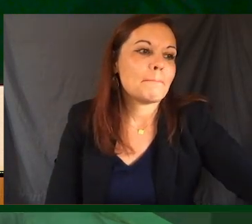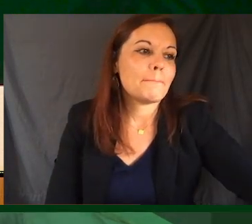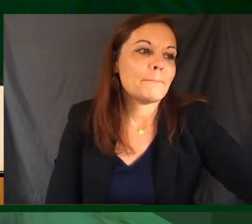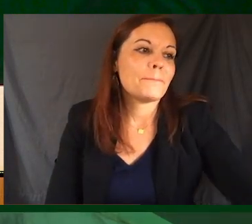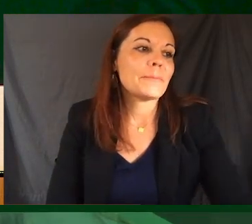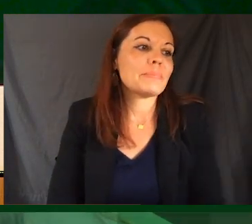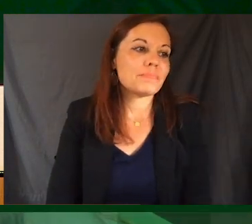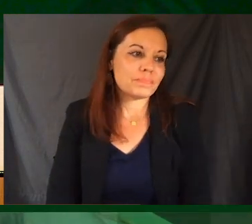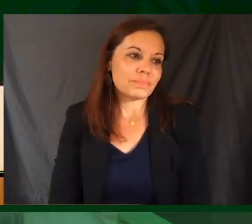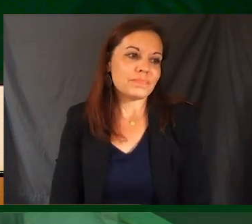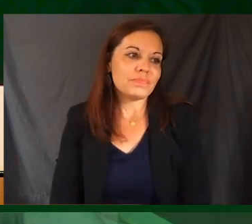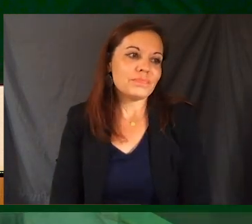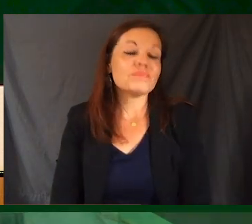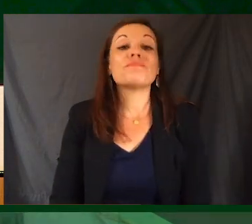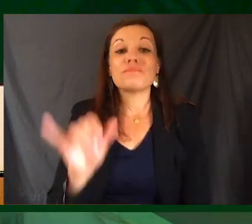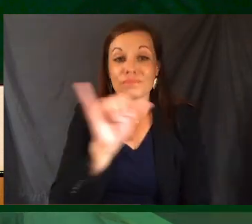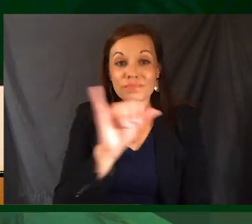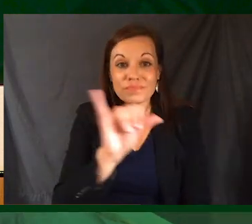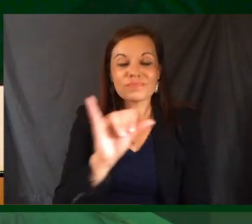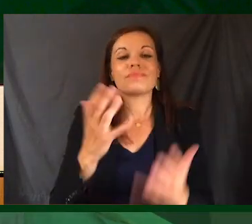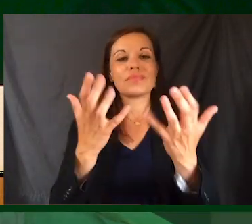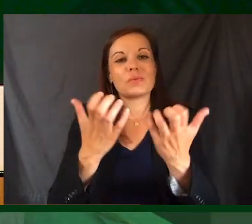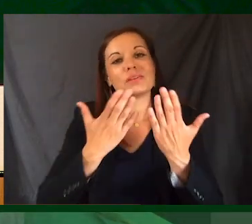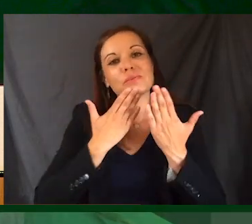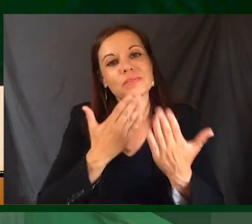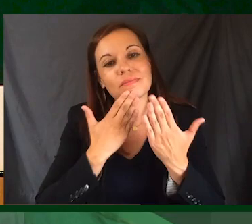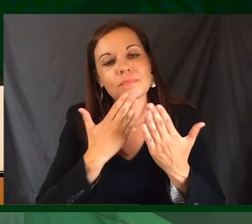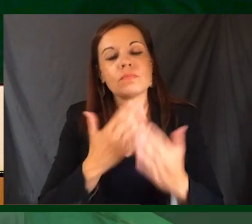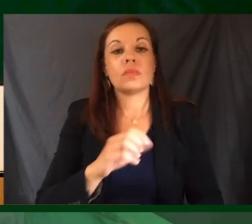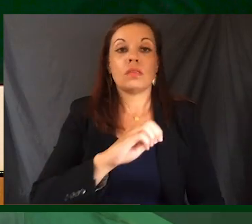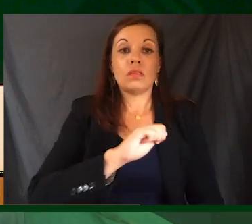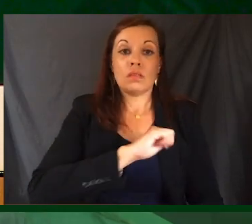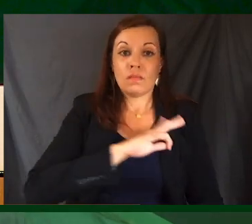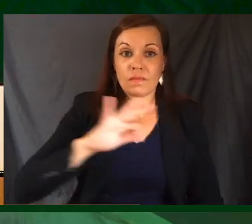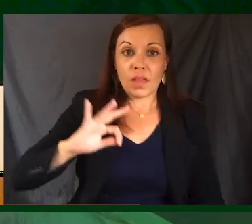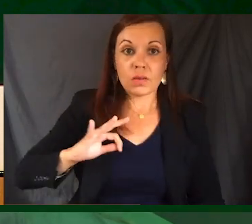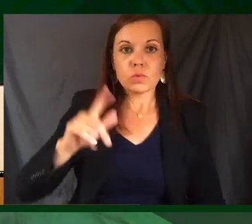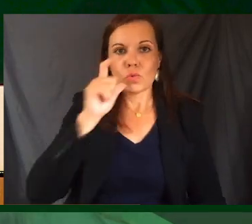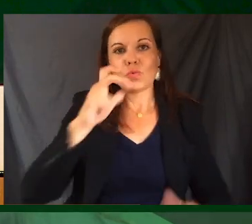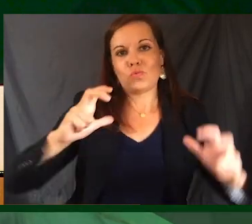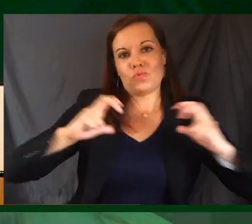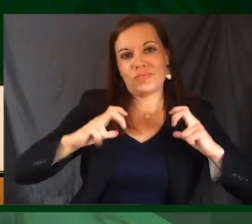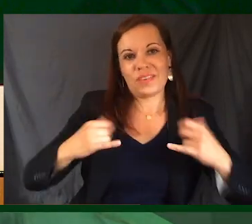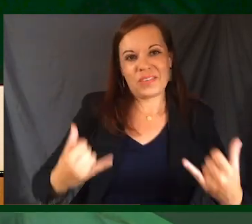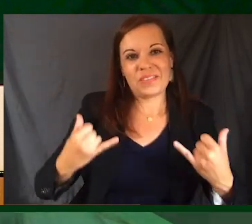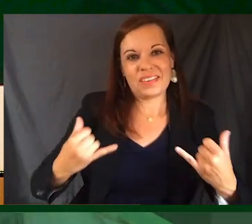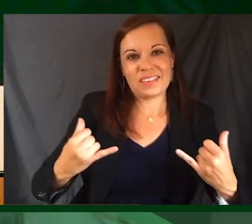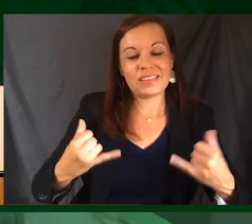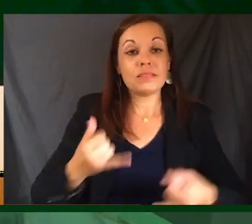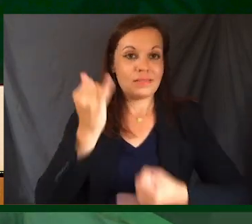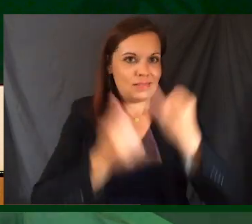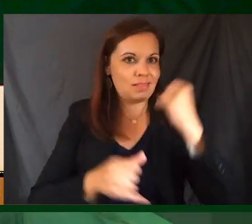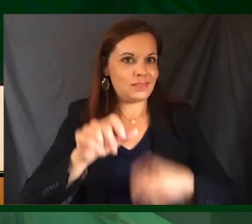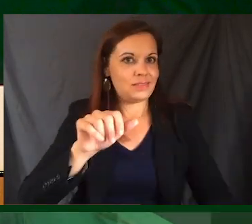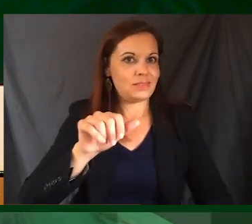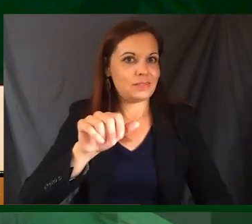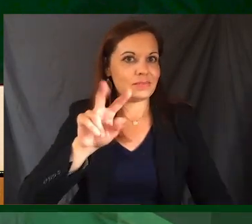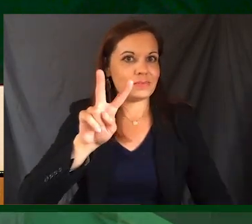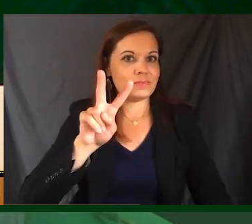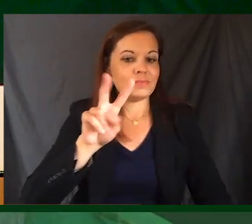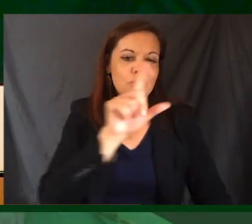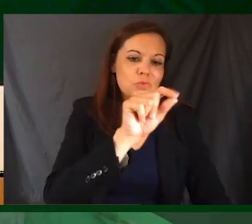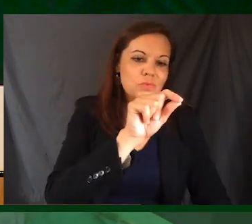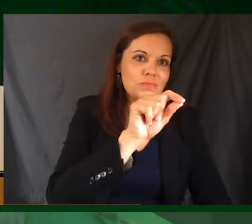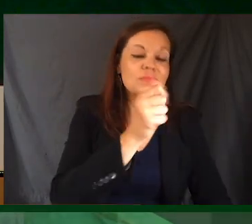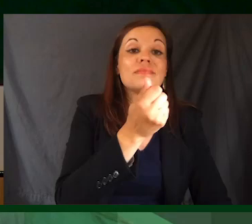We'd also like to say a special thank you to the faculty members who are retiring at the end of the 19-20